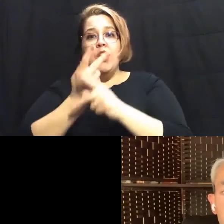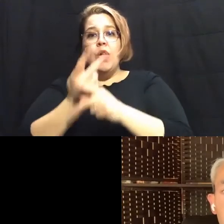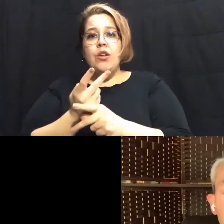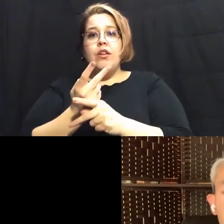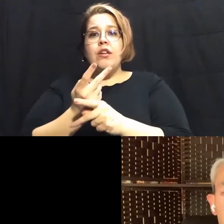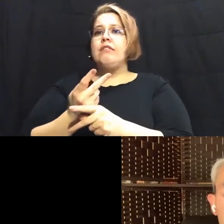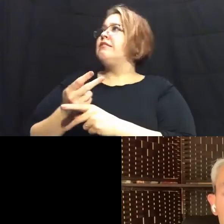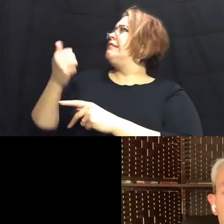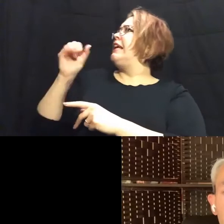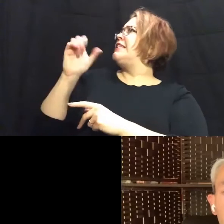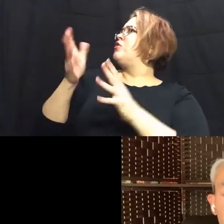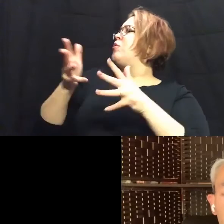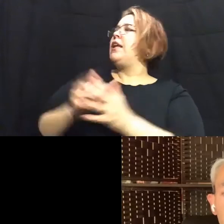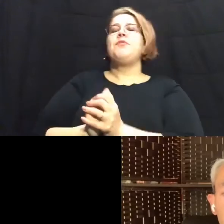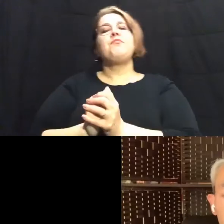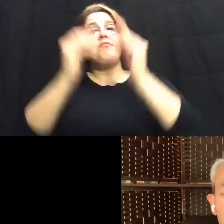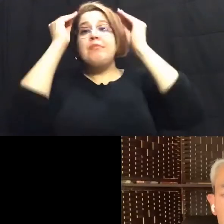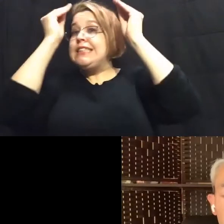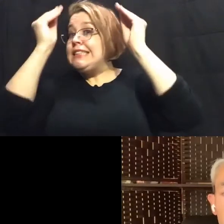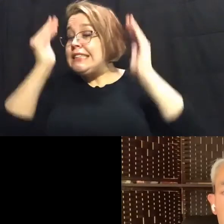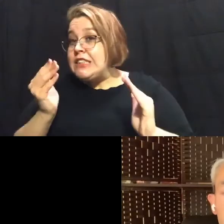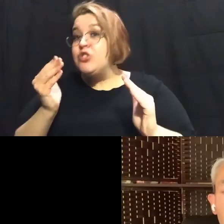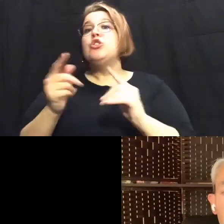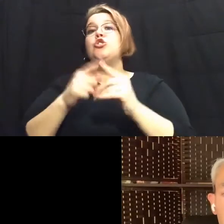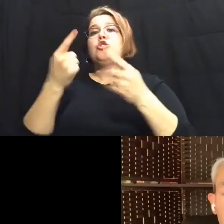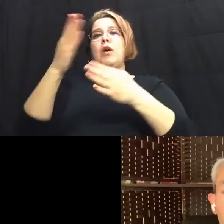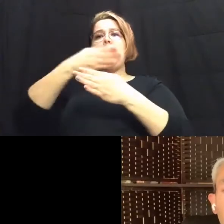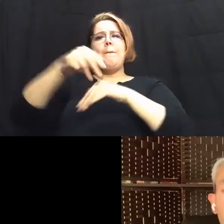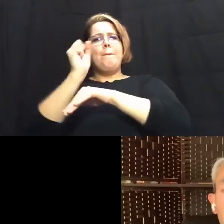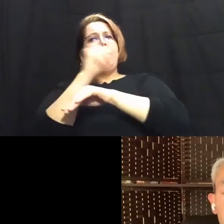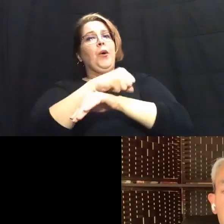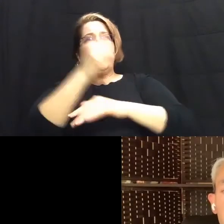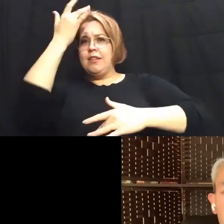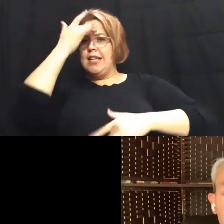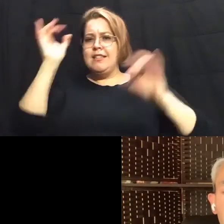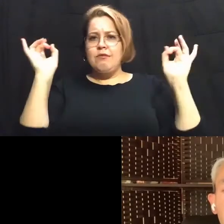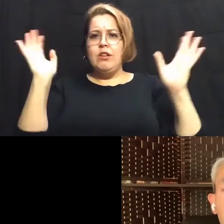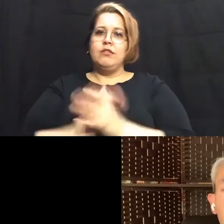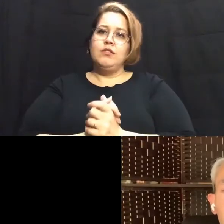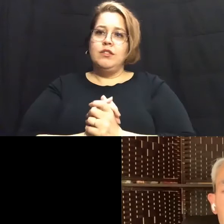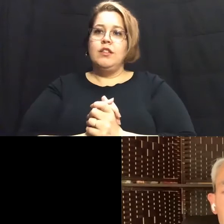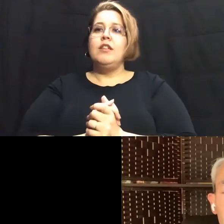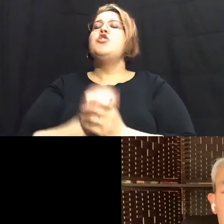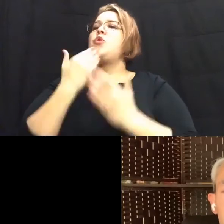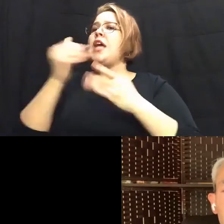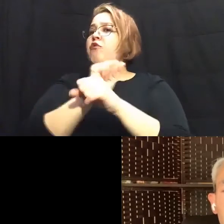teachers uh to come to an end of this crisis i want to thank you for all the work you've done together uh there is good reason to be hopeful